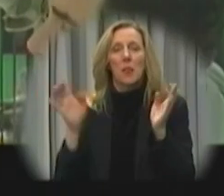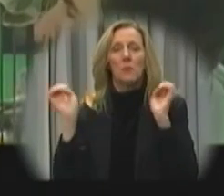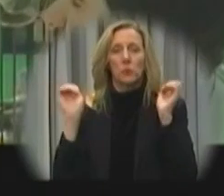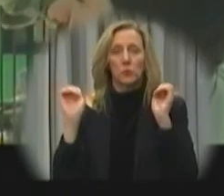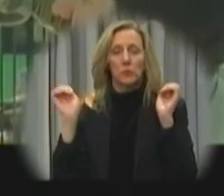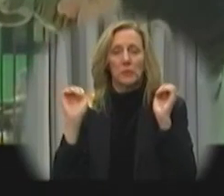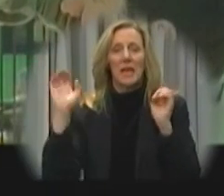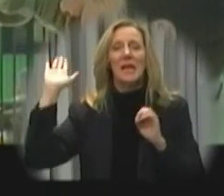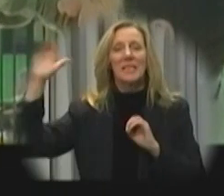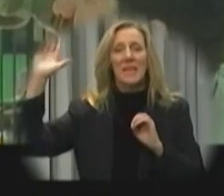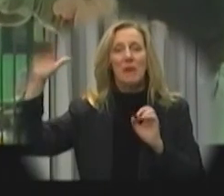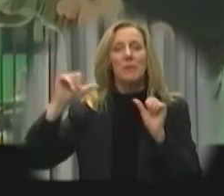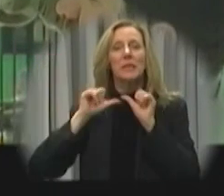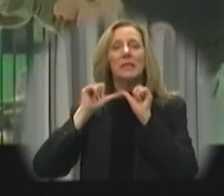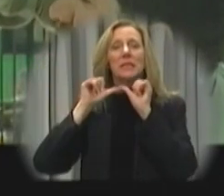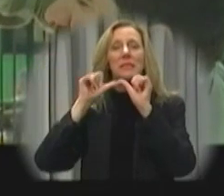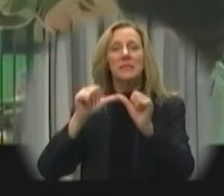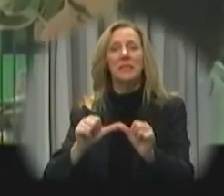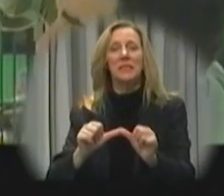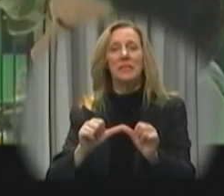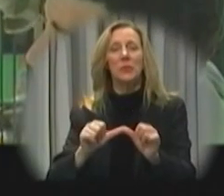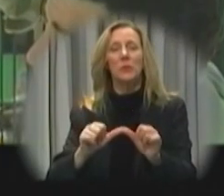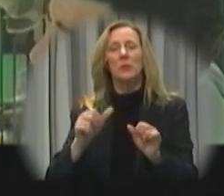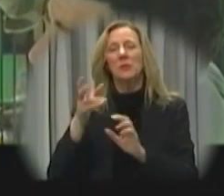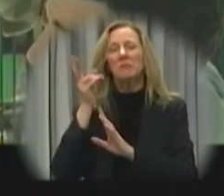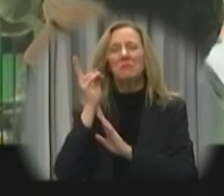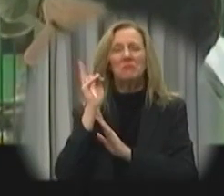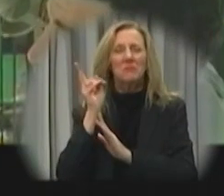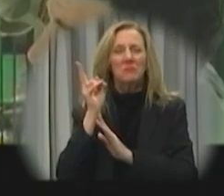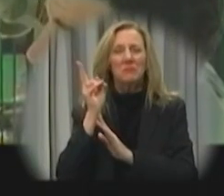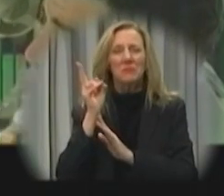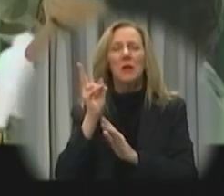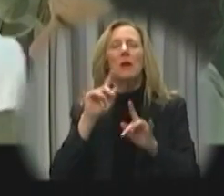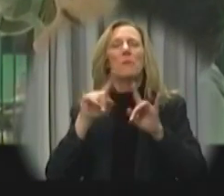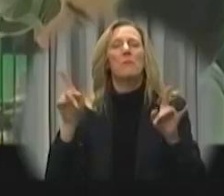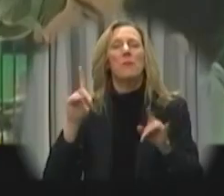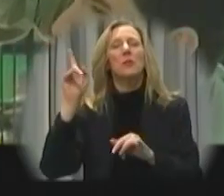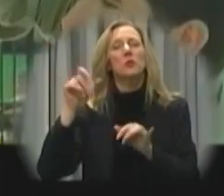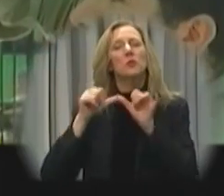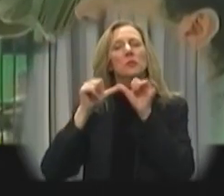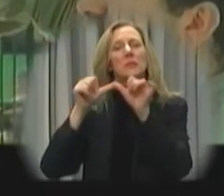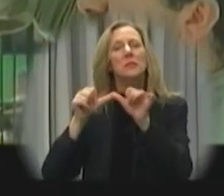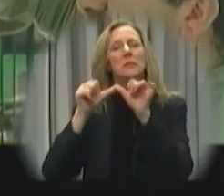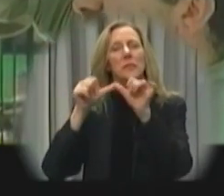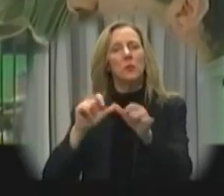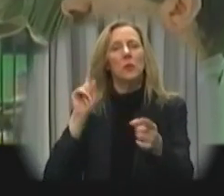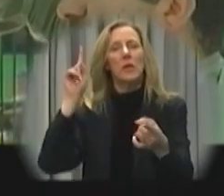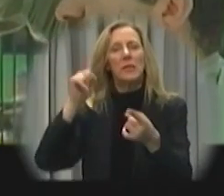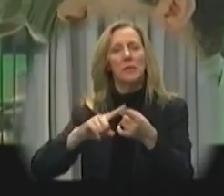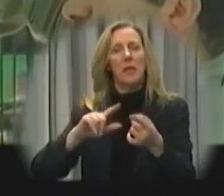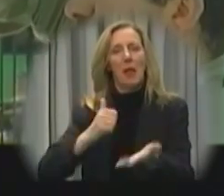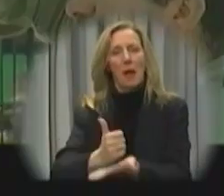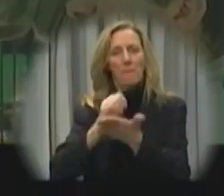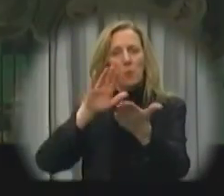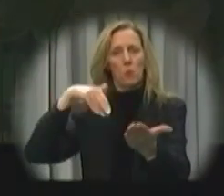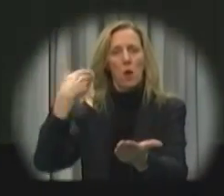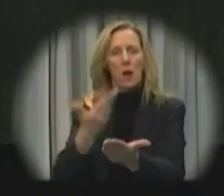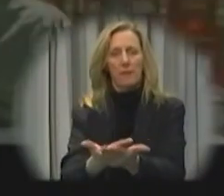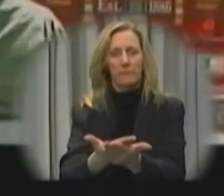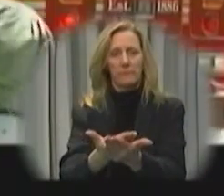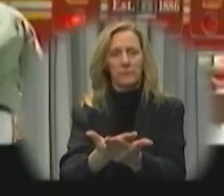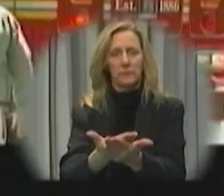emergency. The tapping must continue for at least 90 seconds but preferably should continue until response